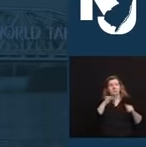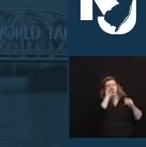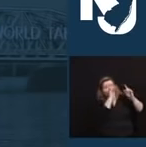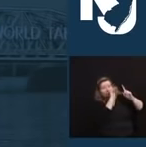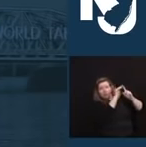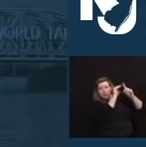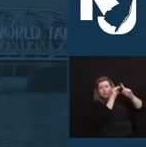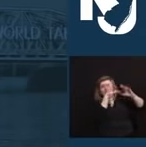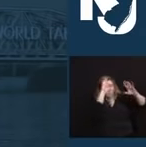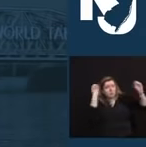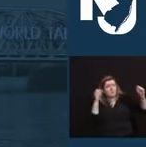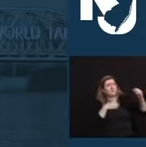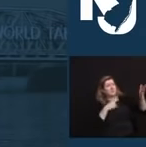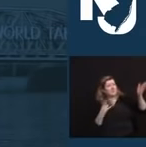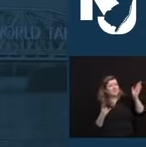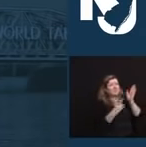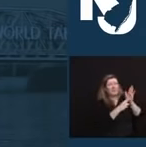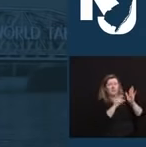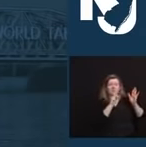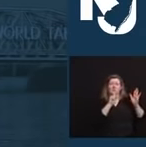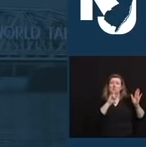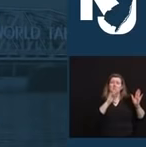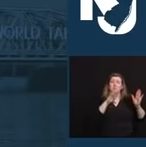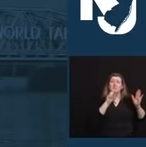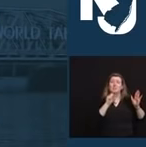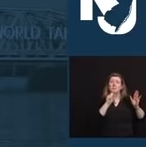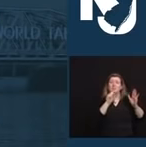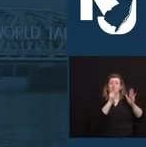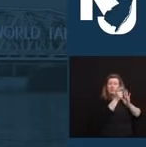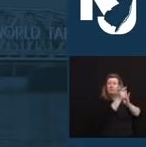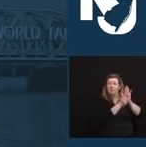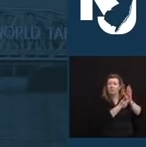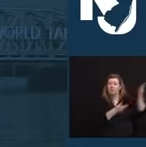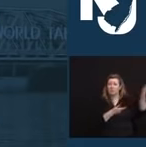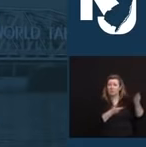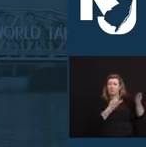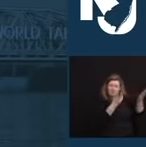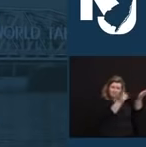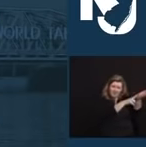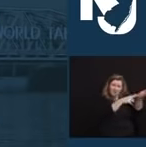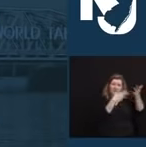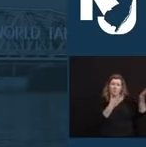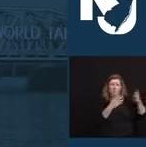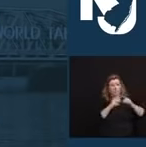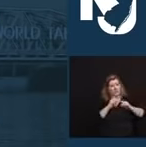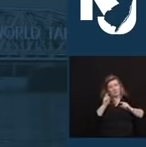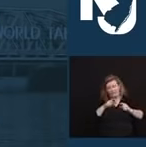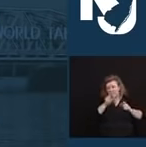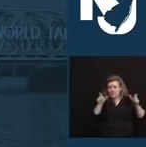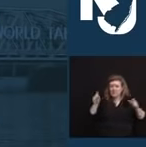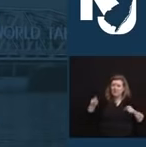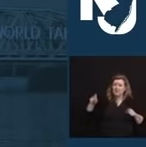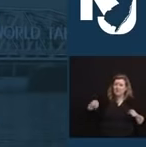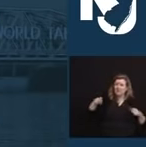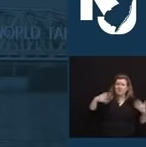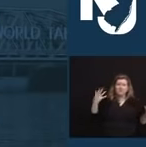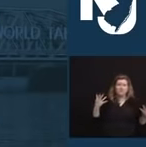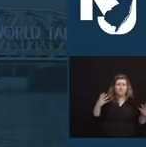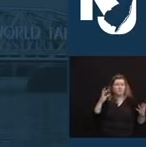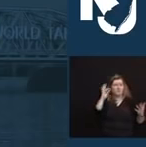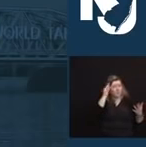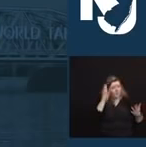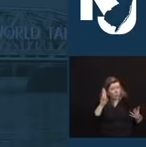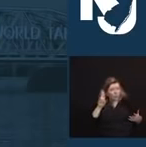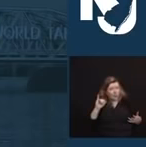desk, so an estimated half a million New Jerseyans aren't left without vital federal unemployment benefits at the end of this week.